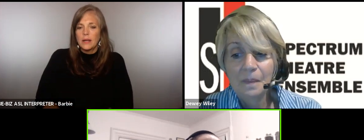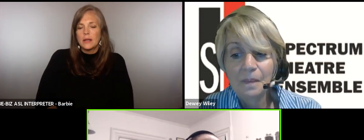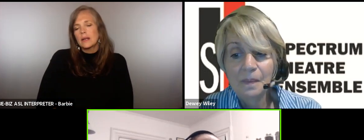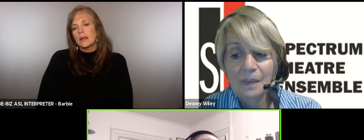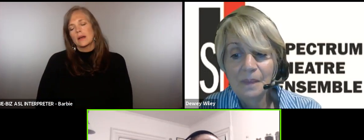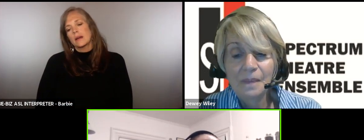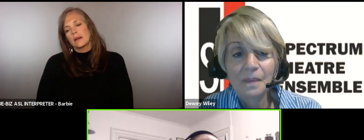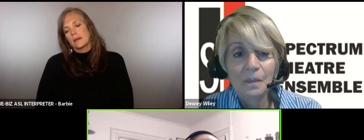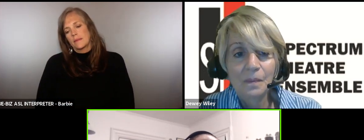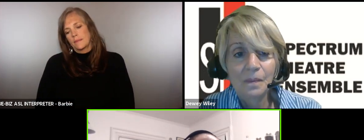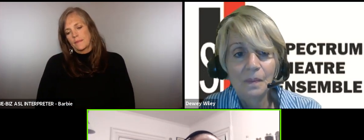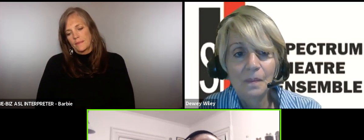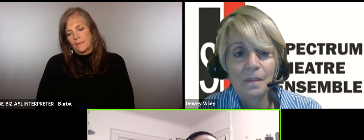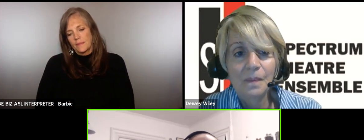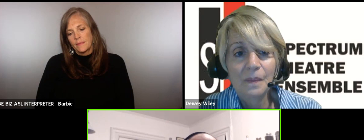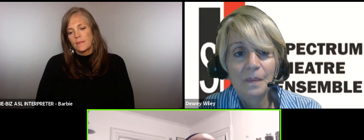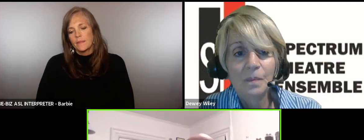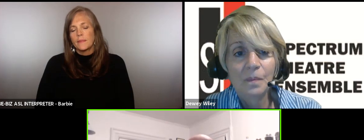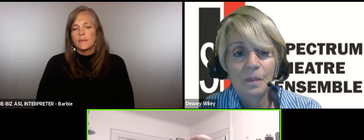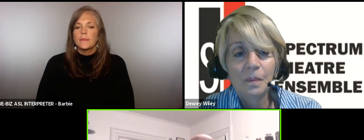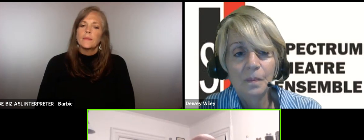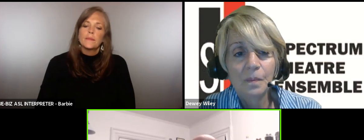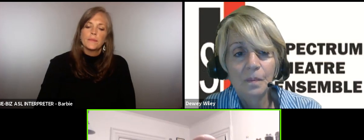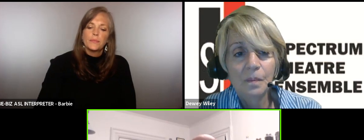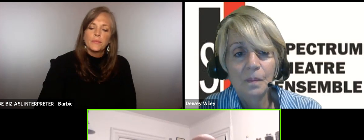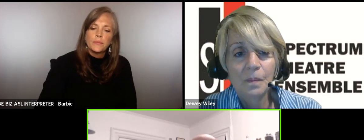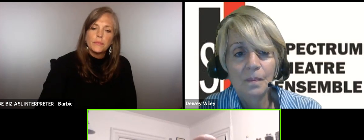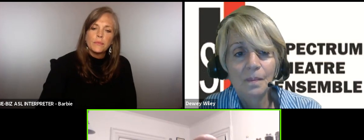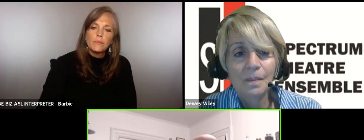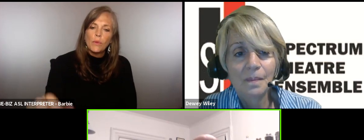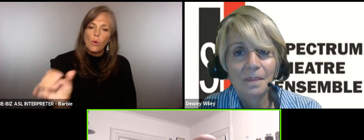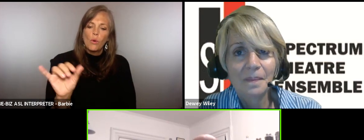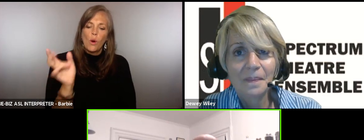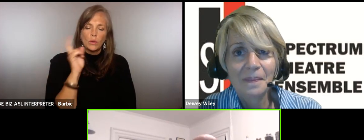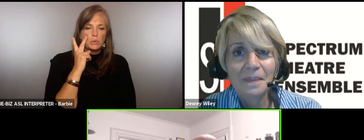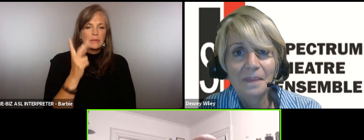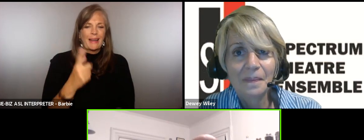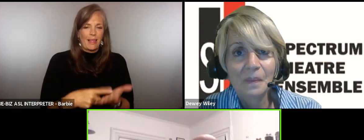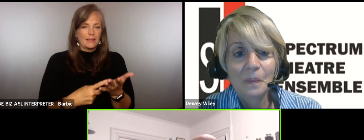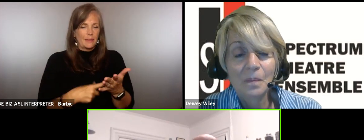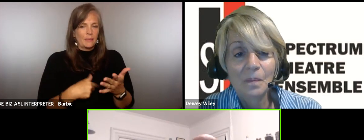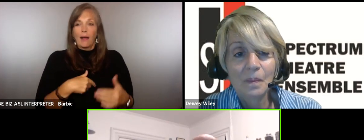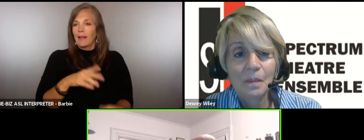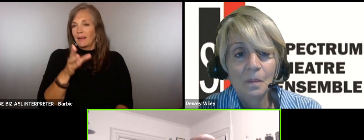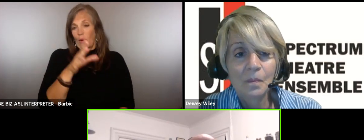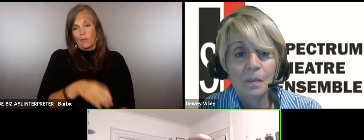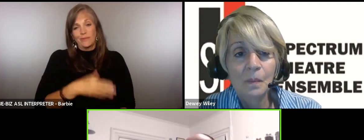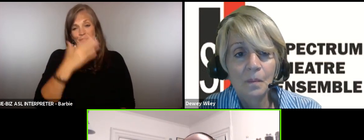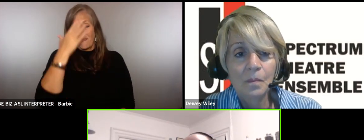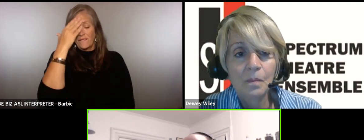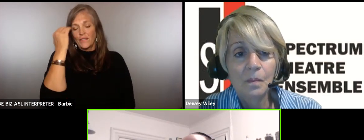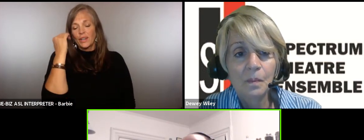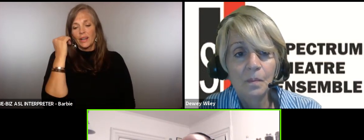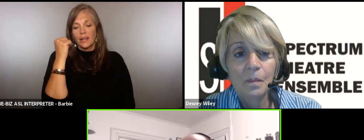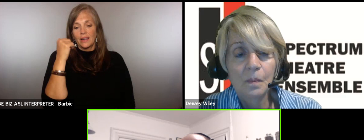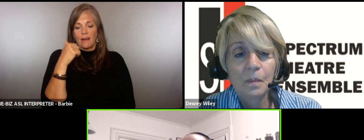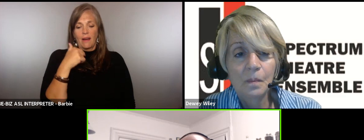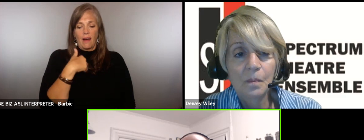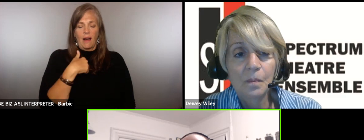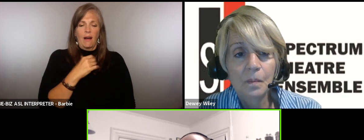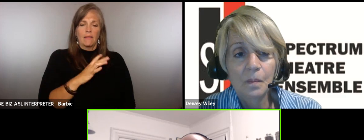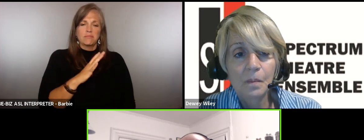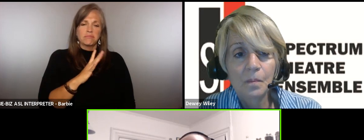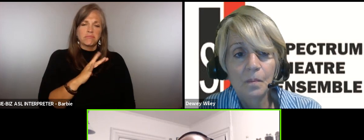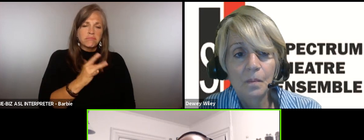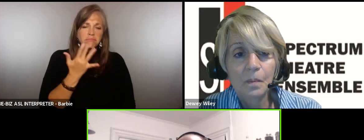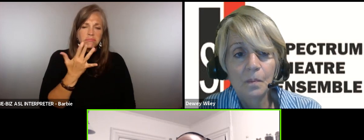see that sometimes like I'll never forget um I've had the luxury of being on pretty much